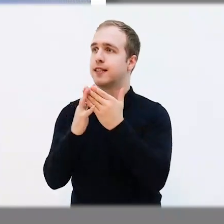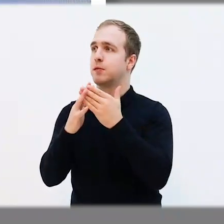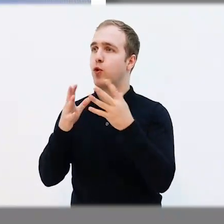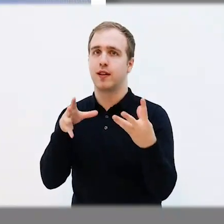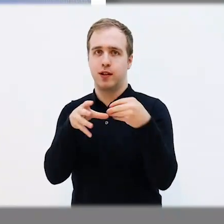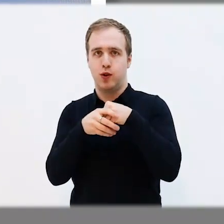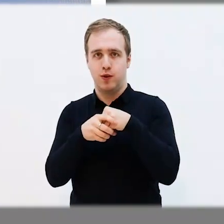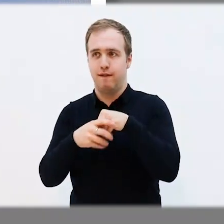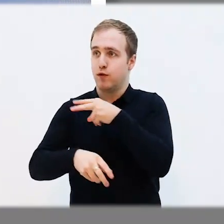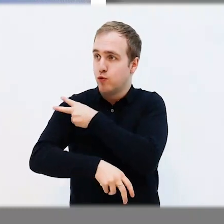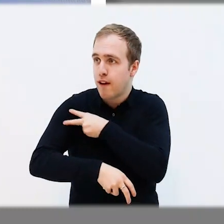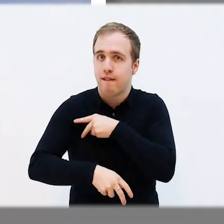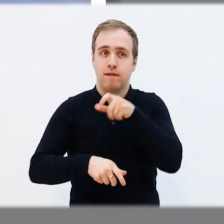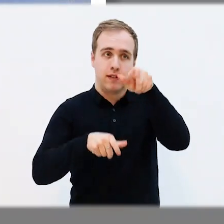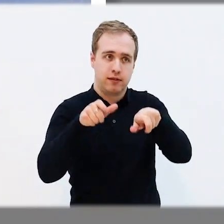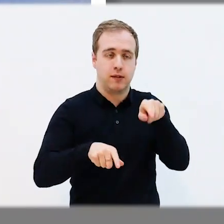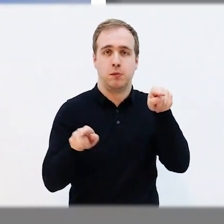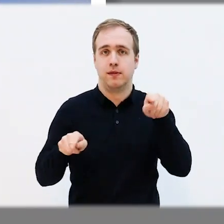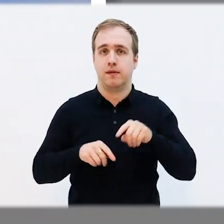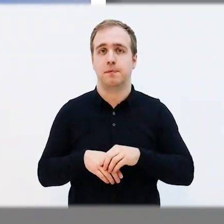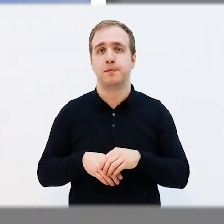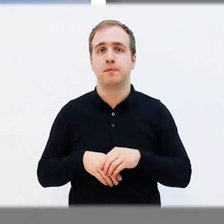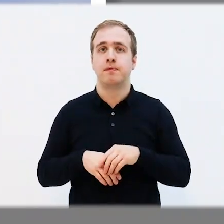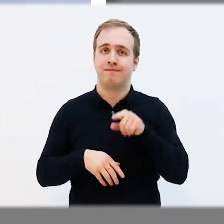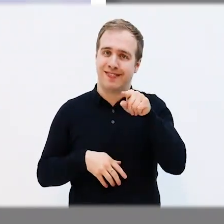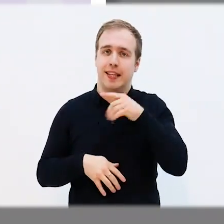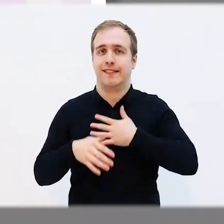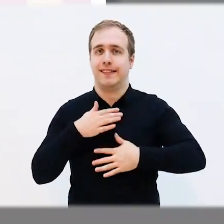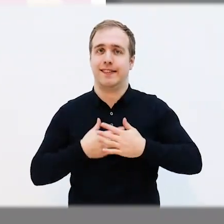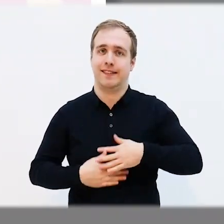That's dignity for me. What is rock tuppin is?